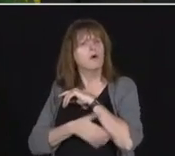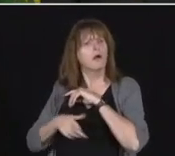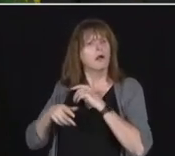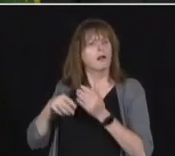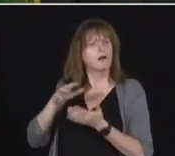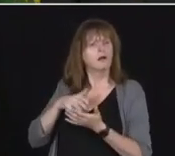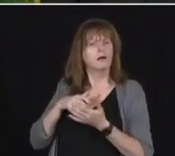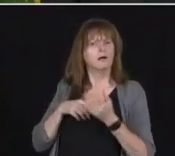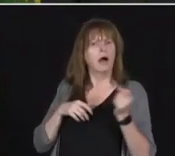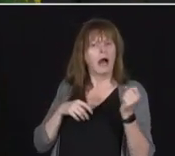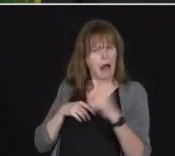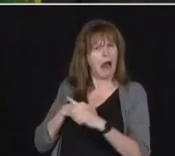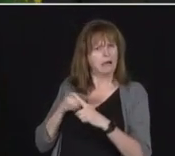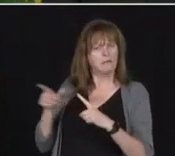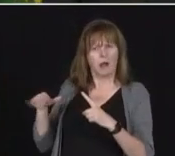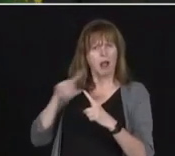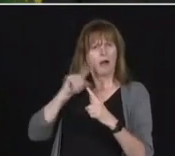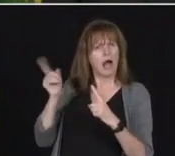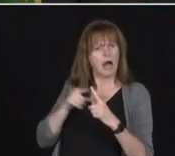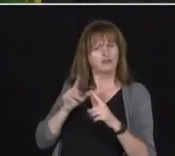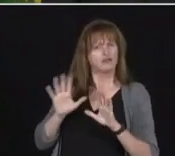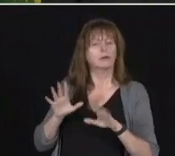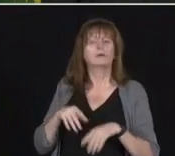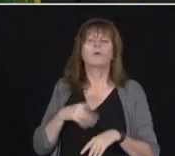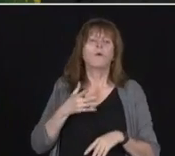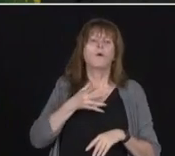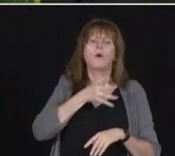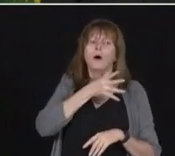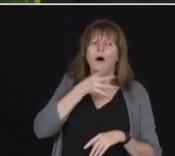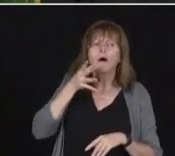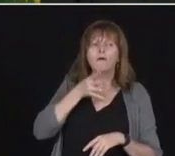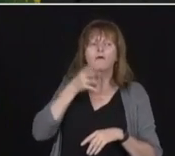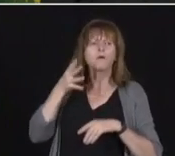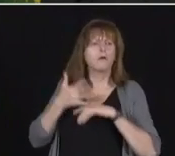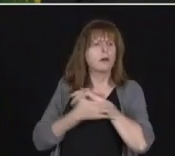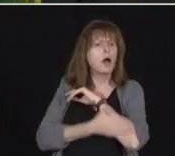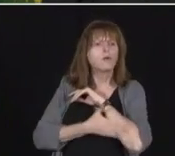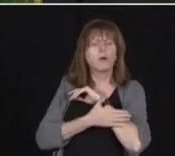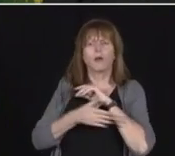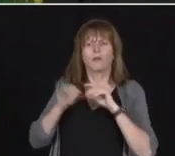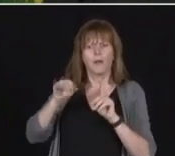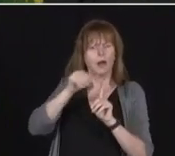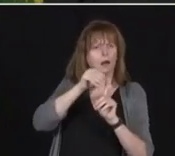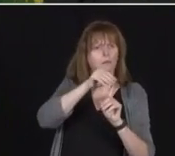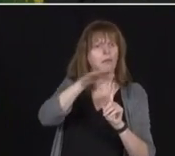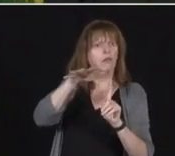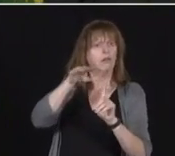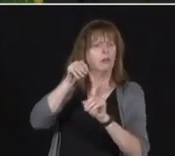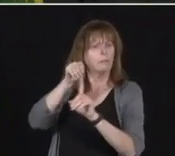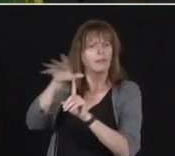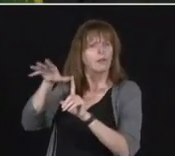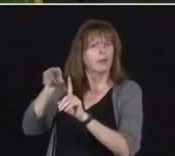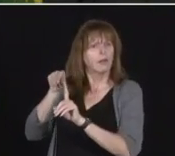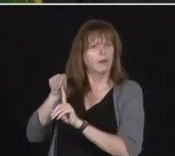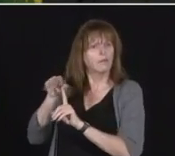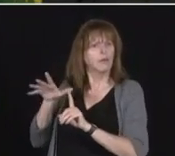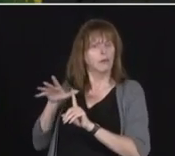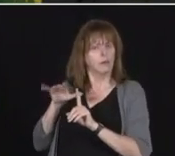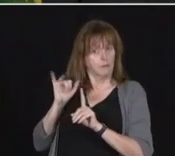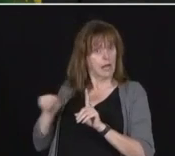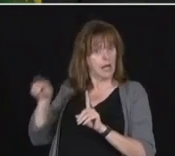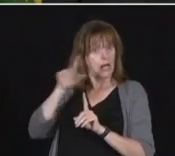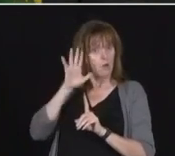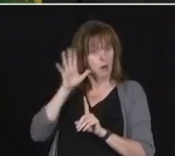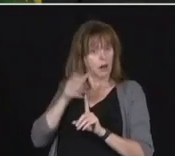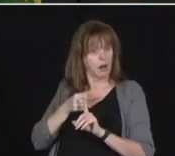these outbreaks happening in rural parts of Ontario have an impact on your willingness